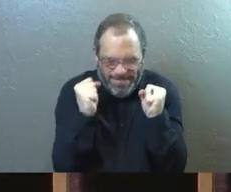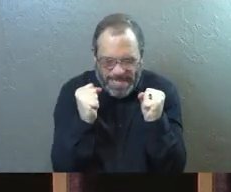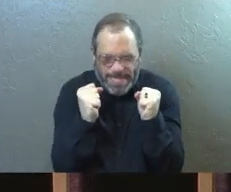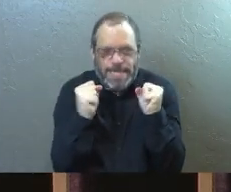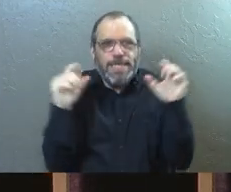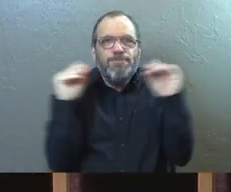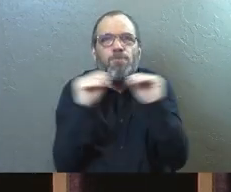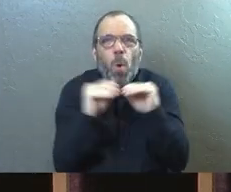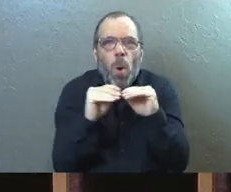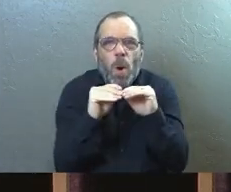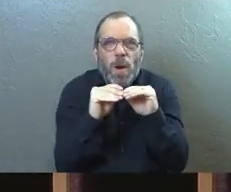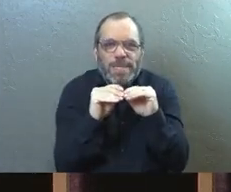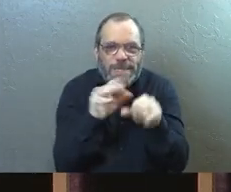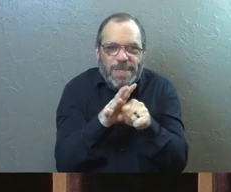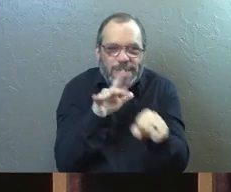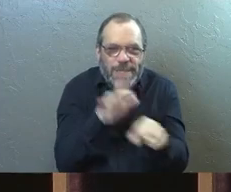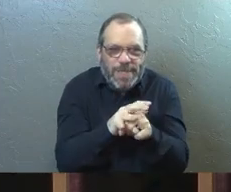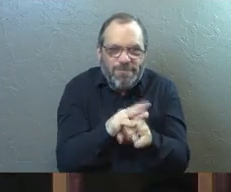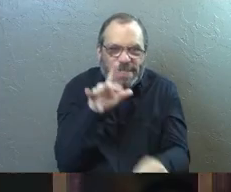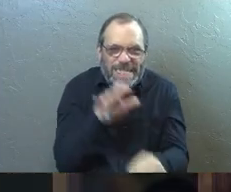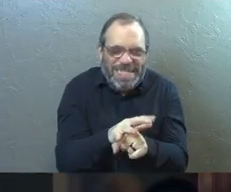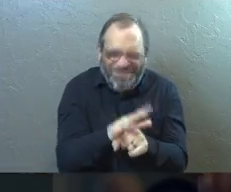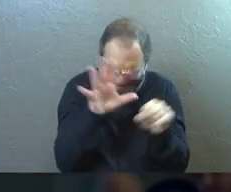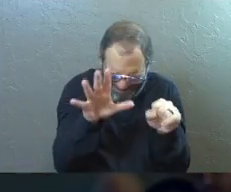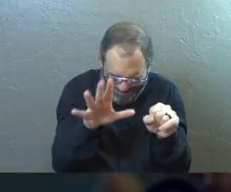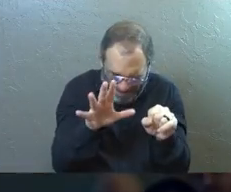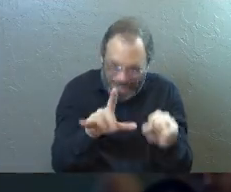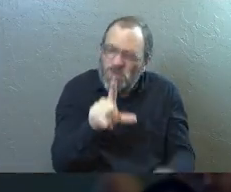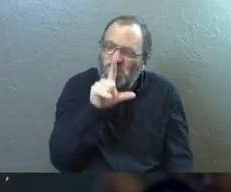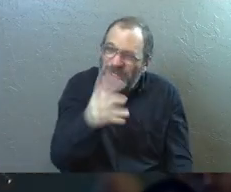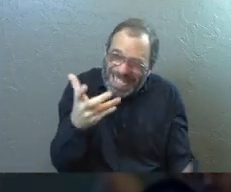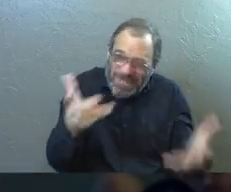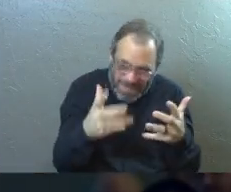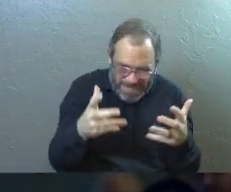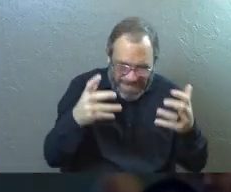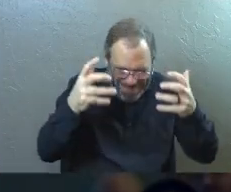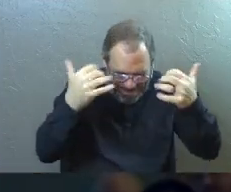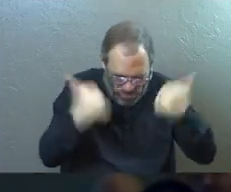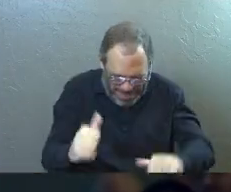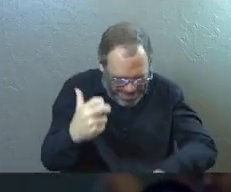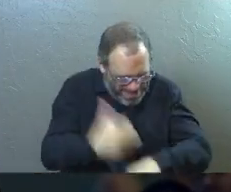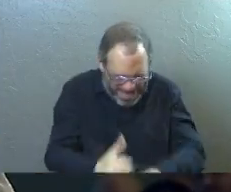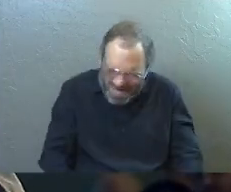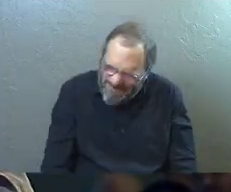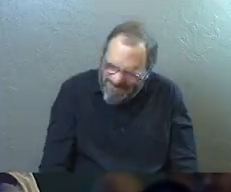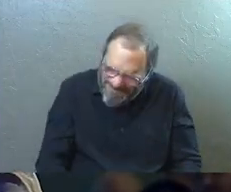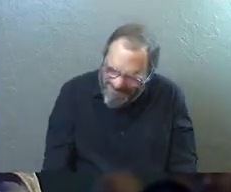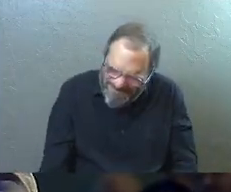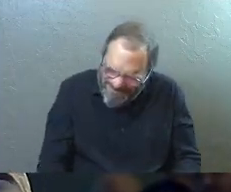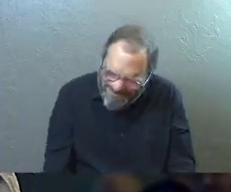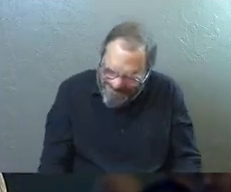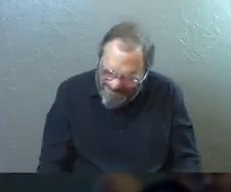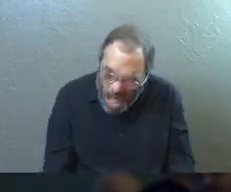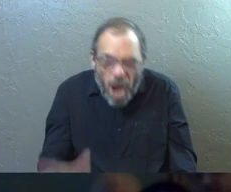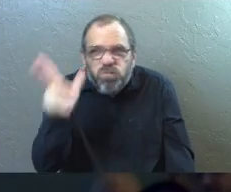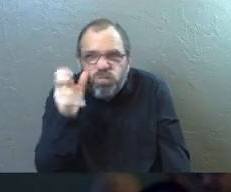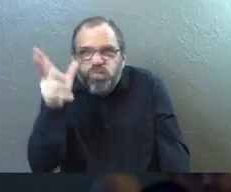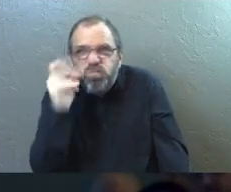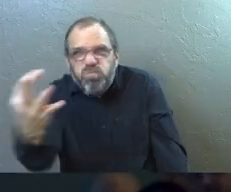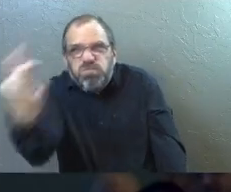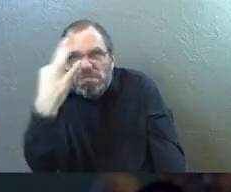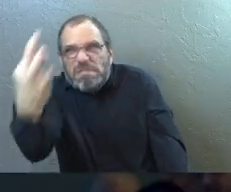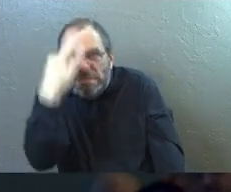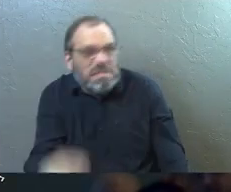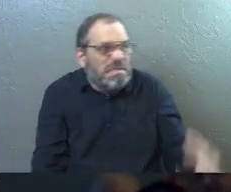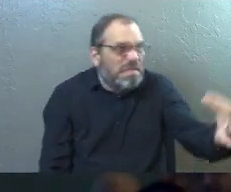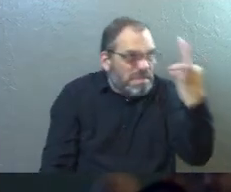More, less anger. Right? I really need to try harder. And you listen to sermons. And I